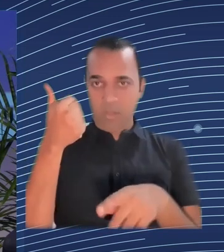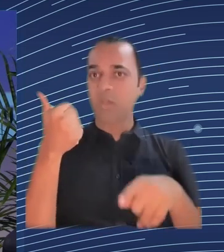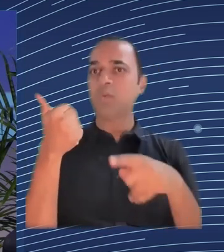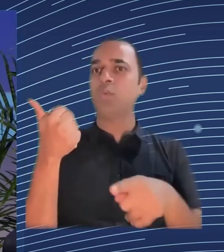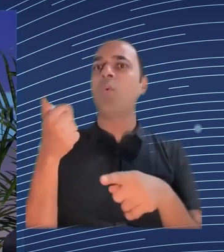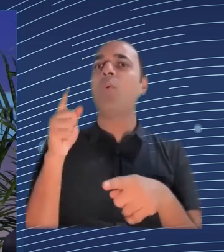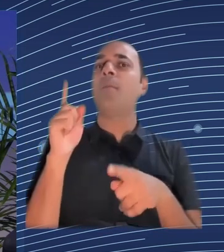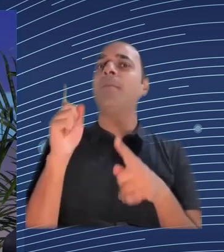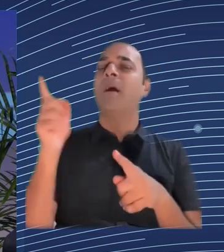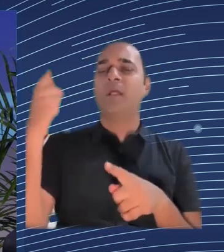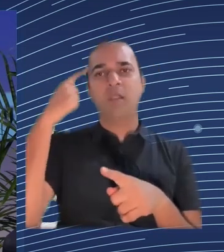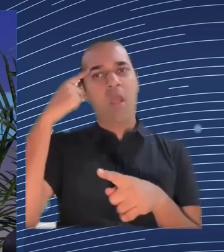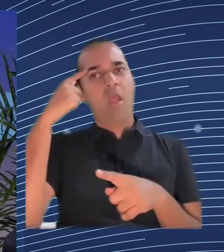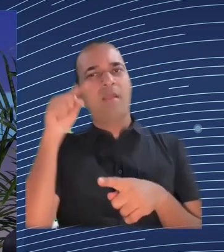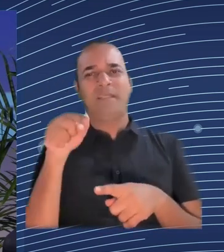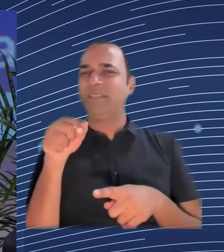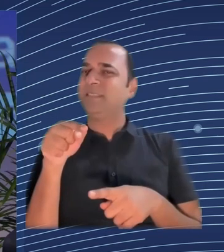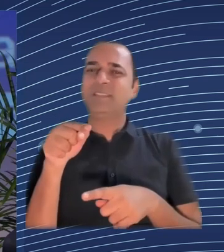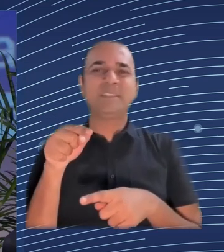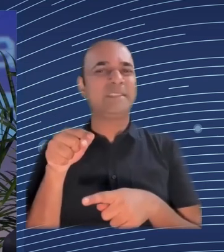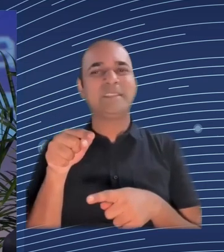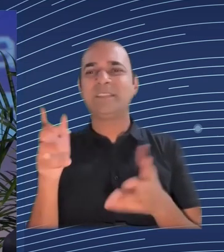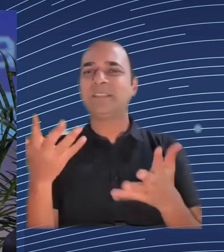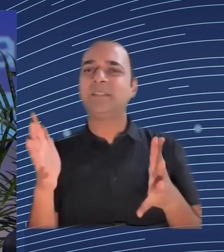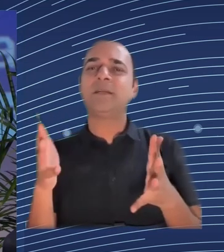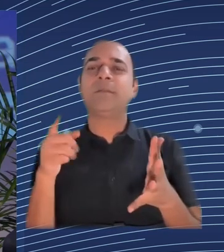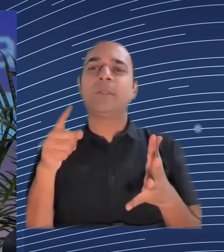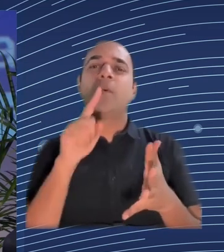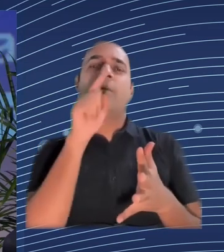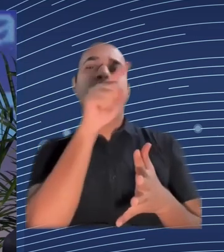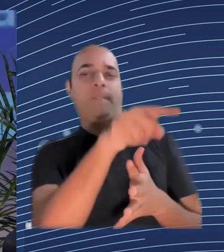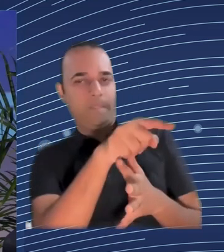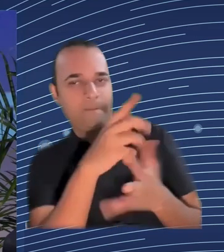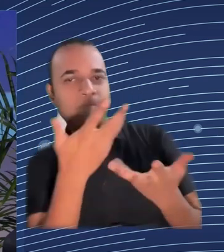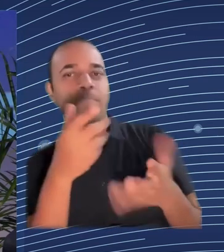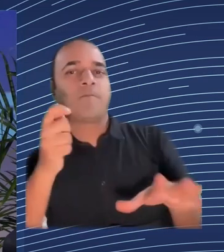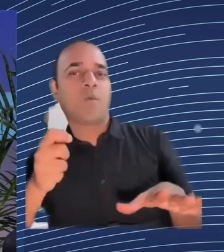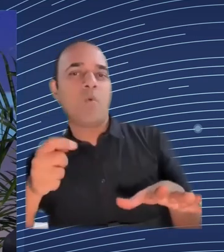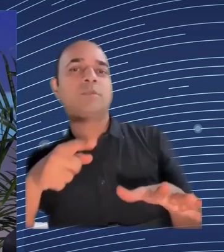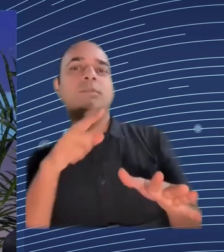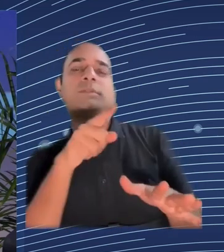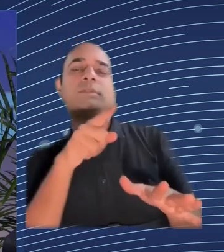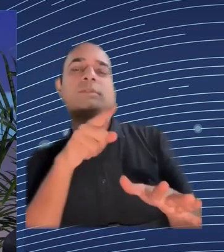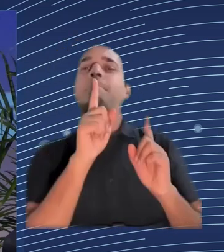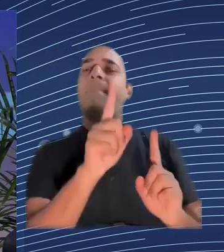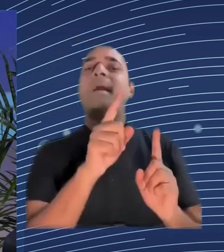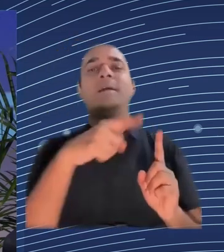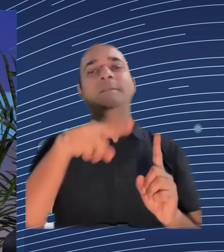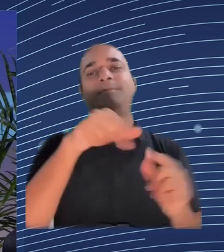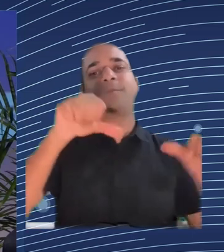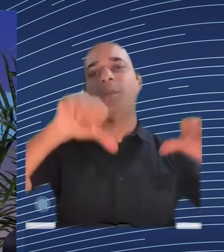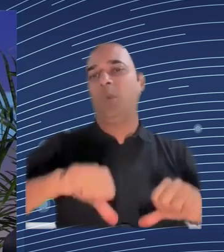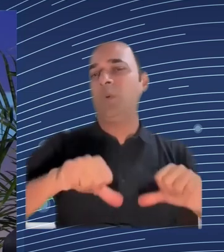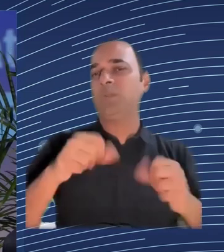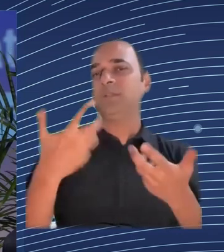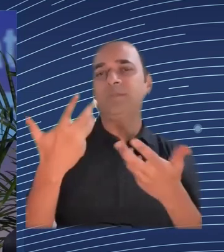on that so compliance is awfully important and finally just in terms of cooperation what we've seen too much of maybe